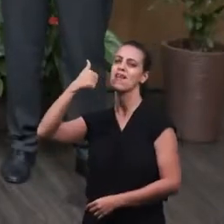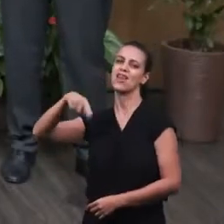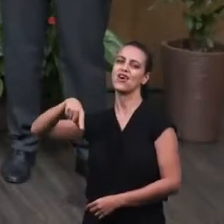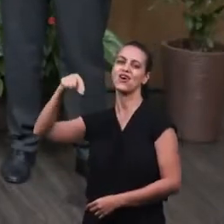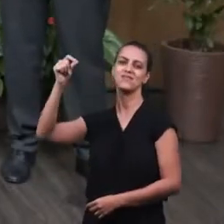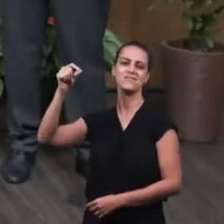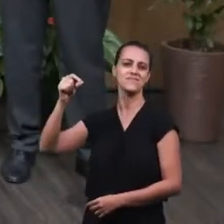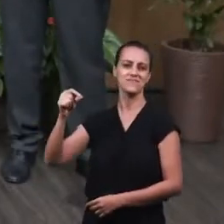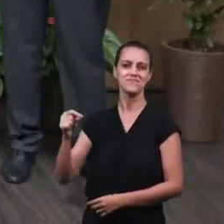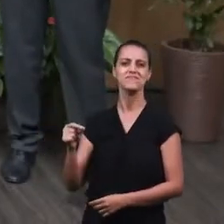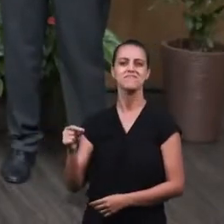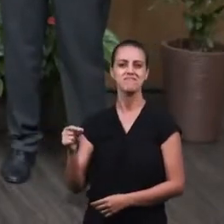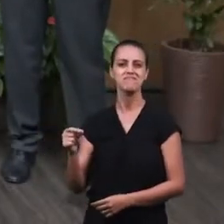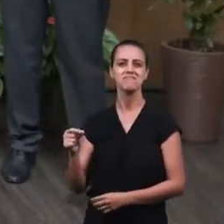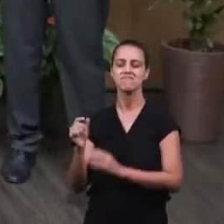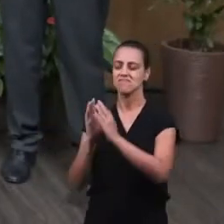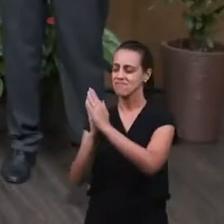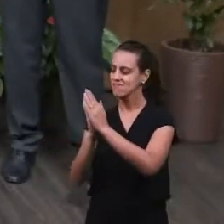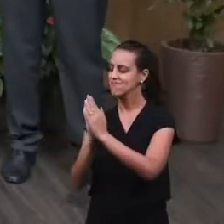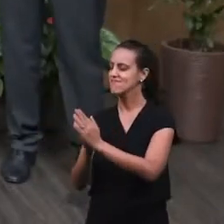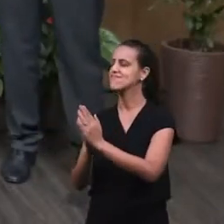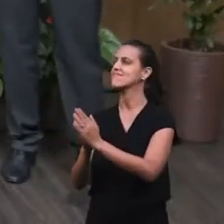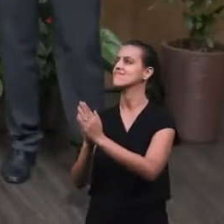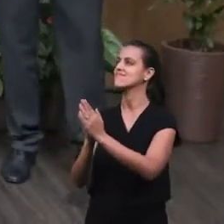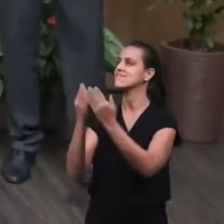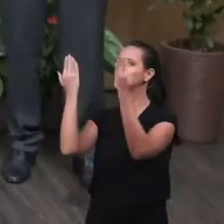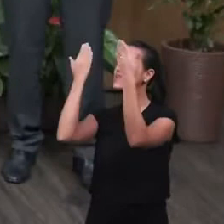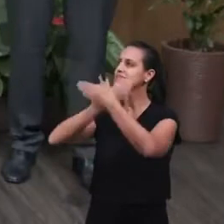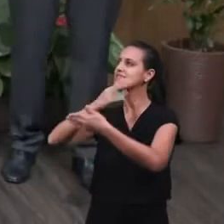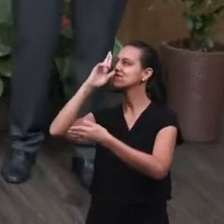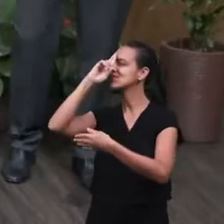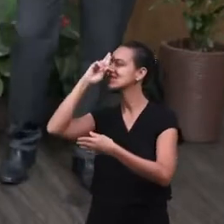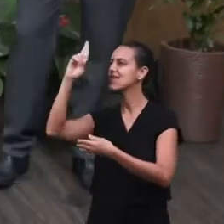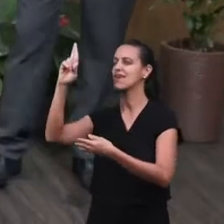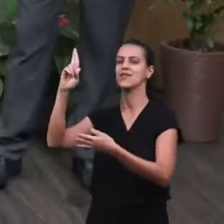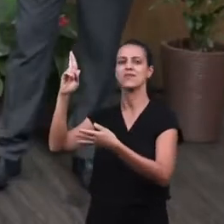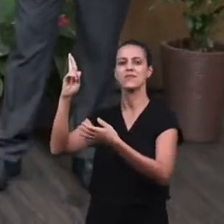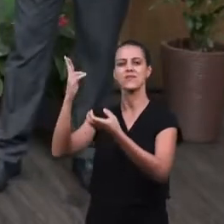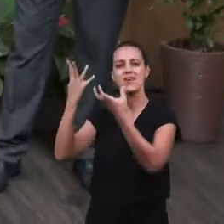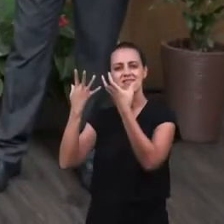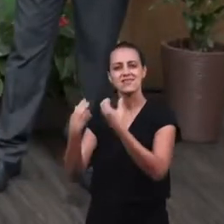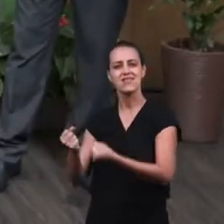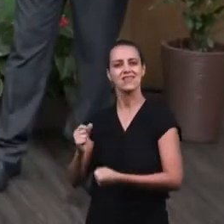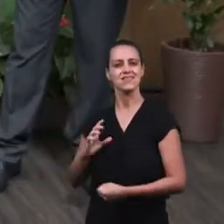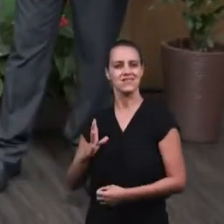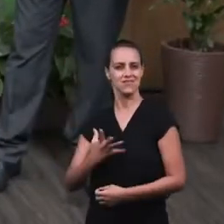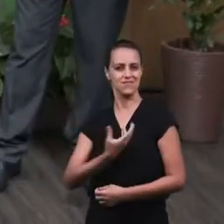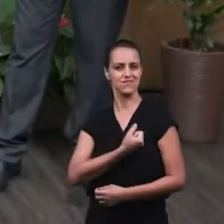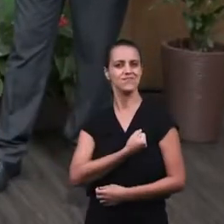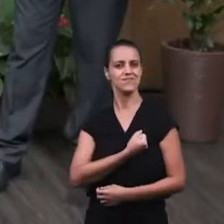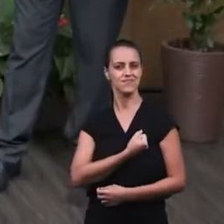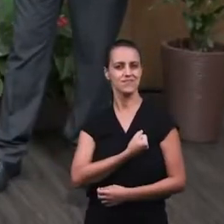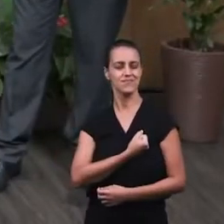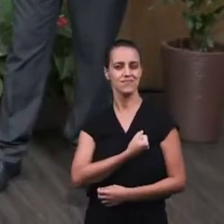good choice to seek God's presence, and they accepted salvation.